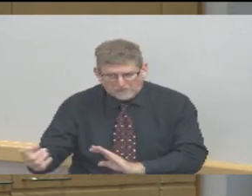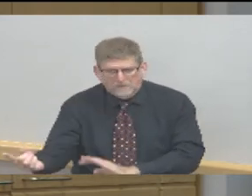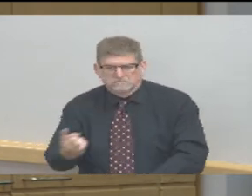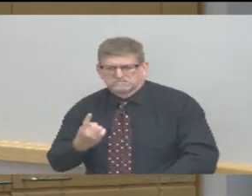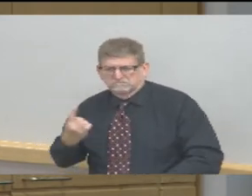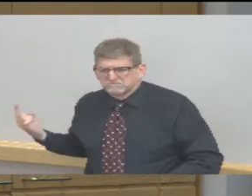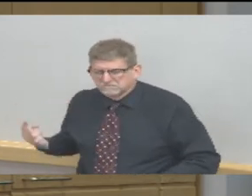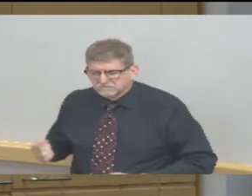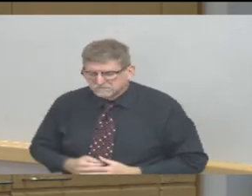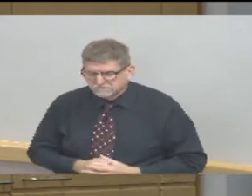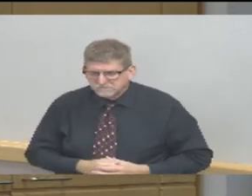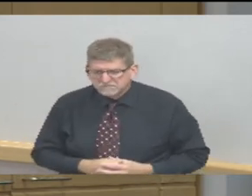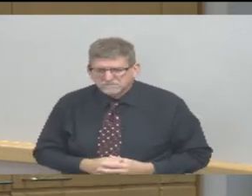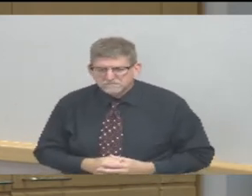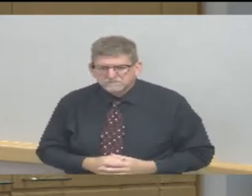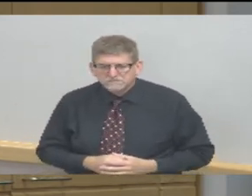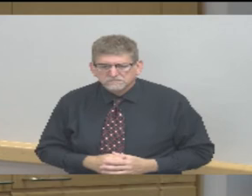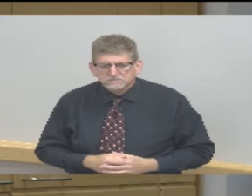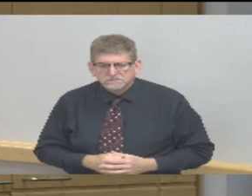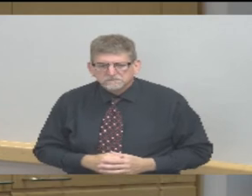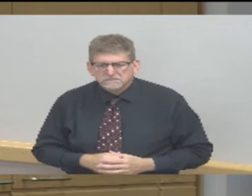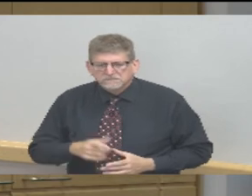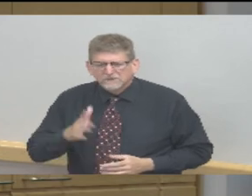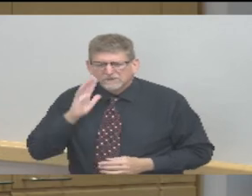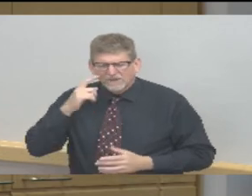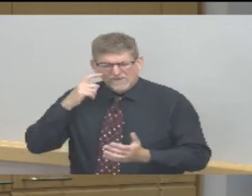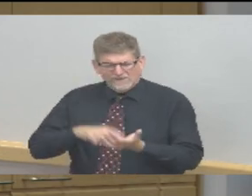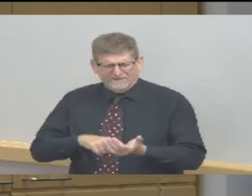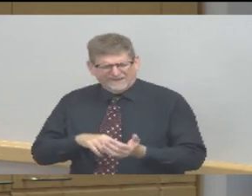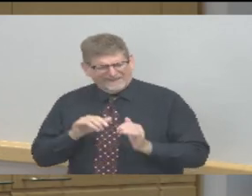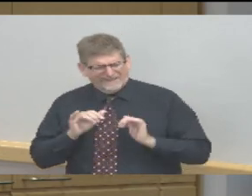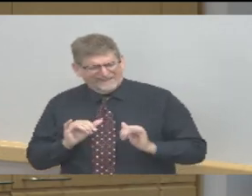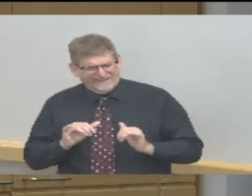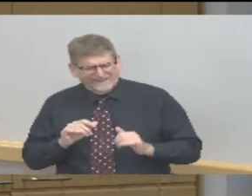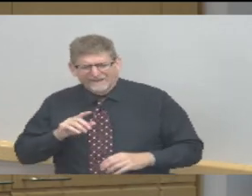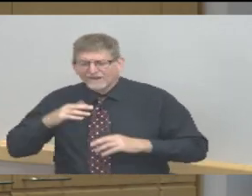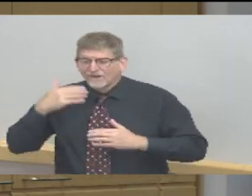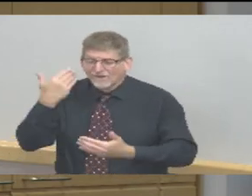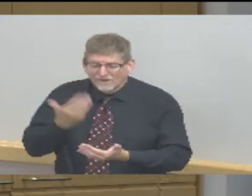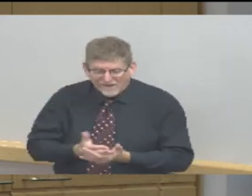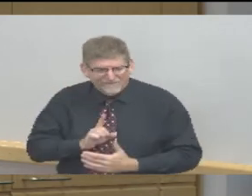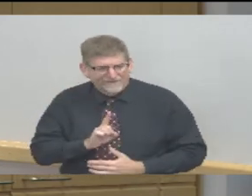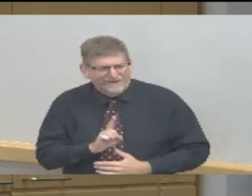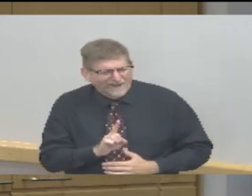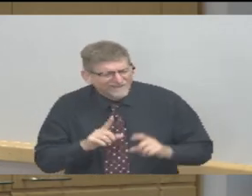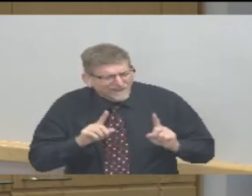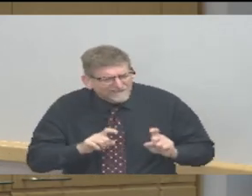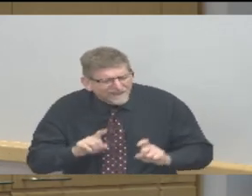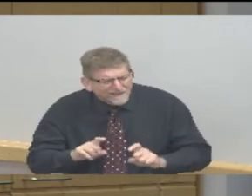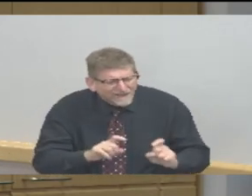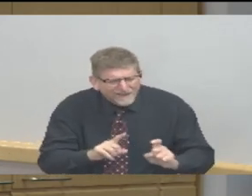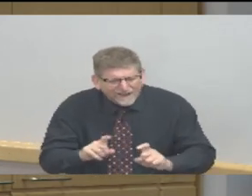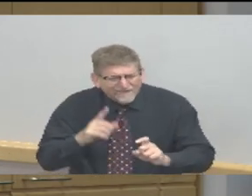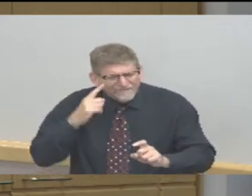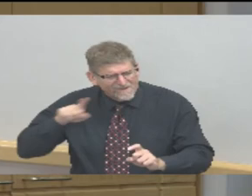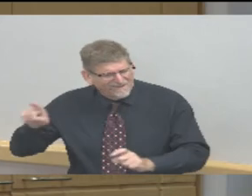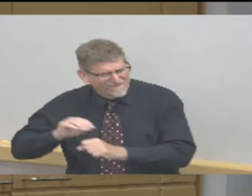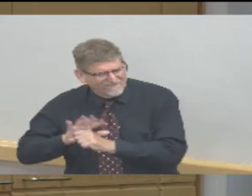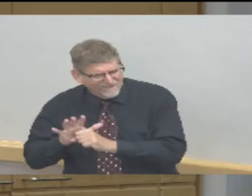up as far as testing and we're really happy about the capability of our testing that continues to increase